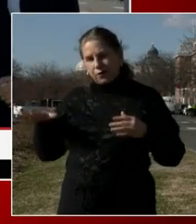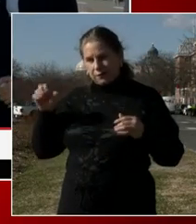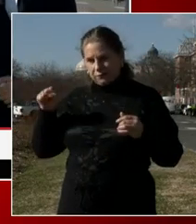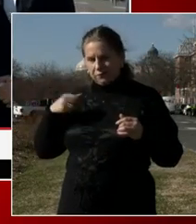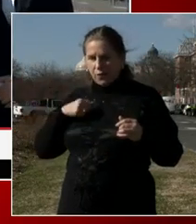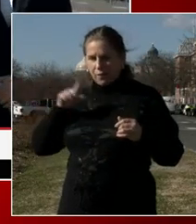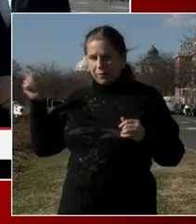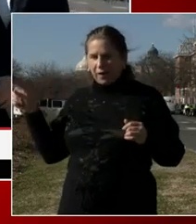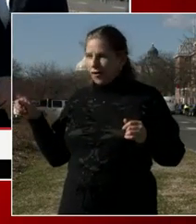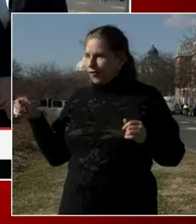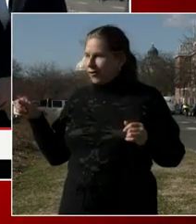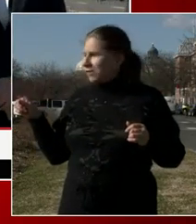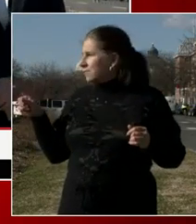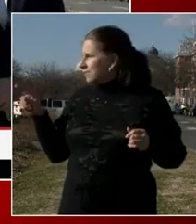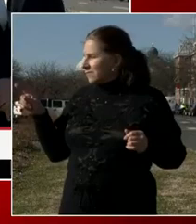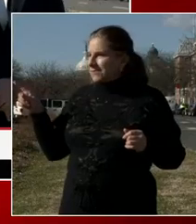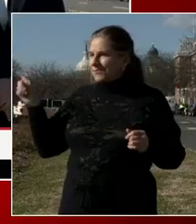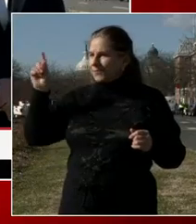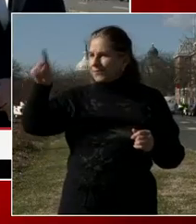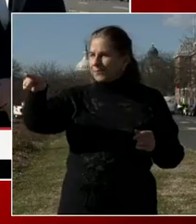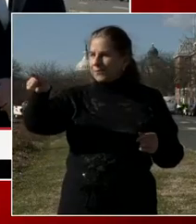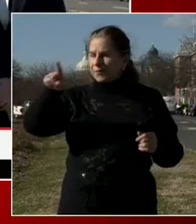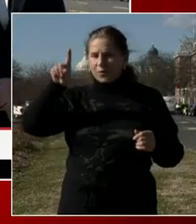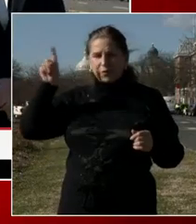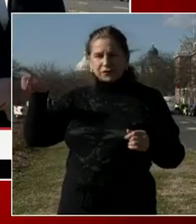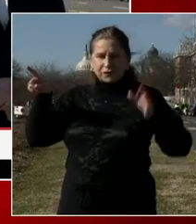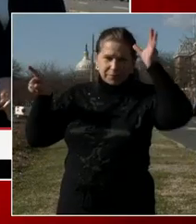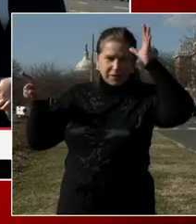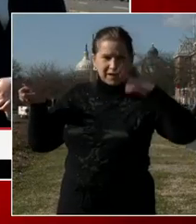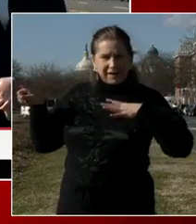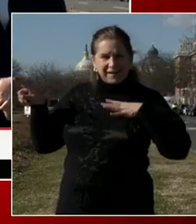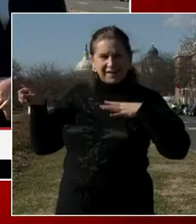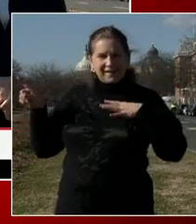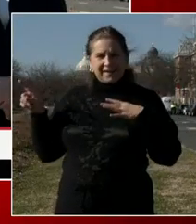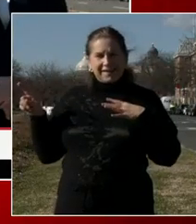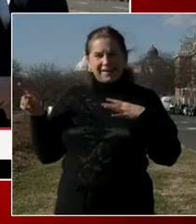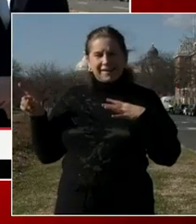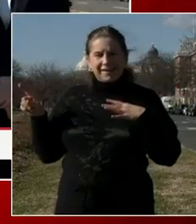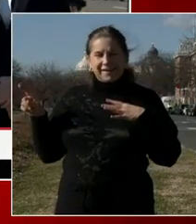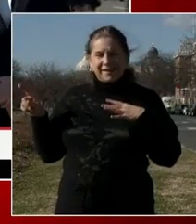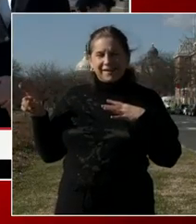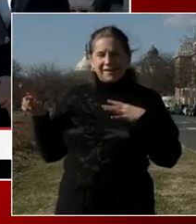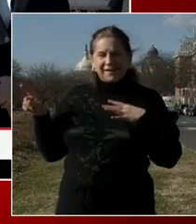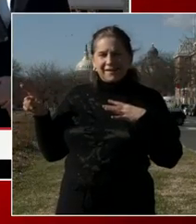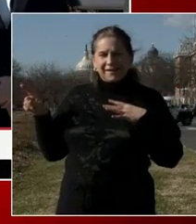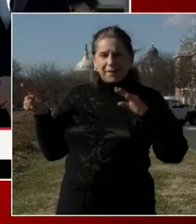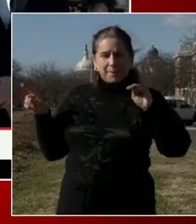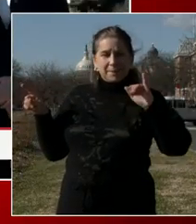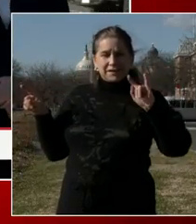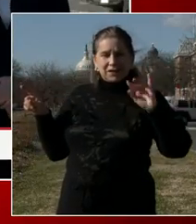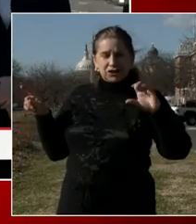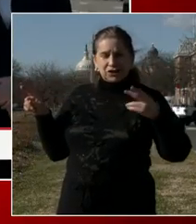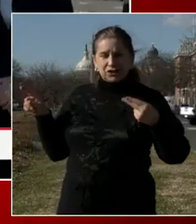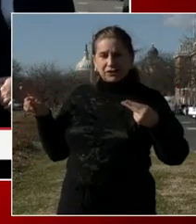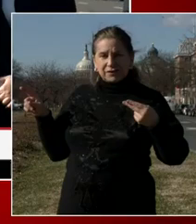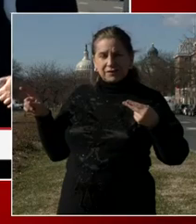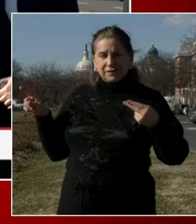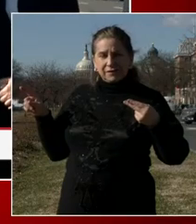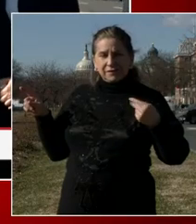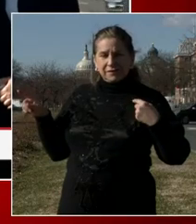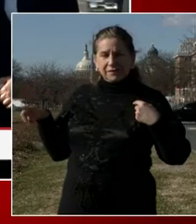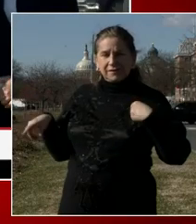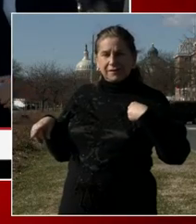Yes, the question here. Yeah, have a vaccine related question. Okay. So the DC health director